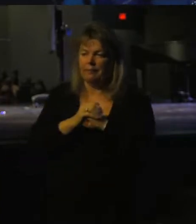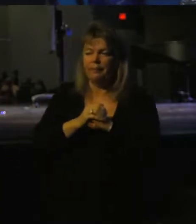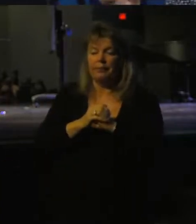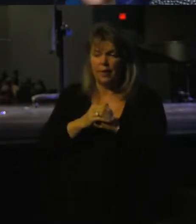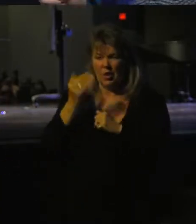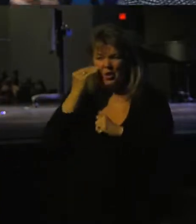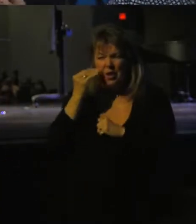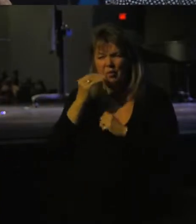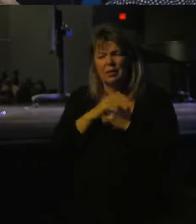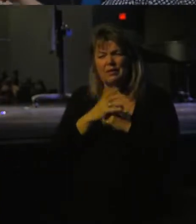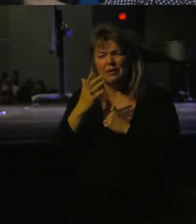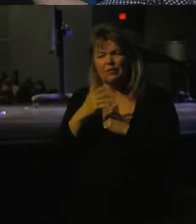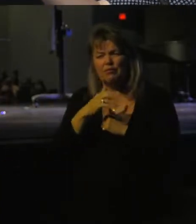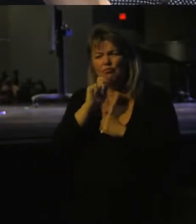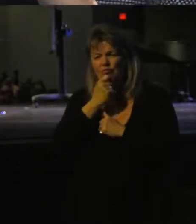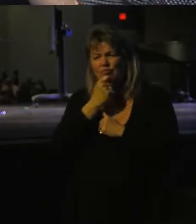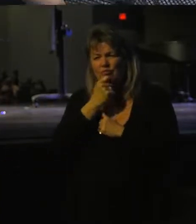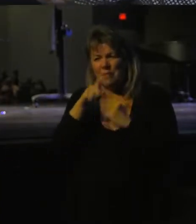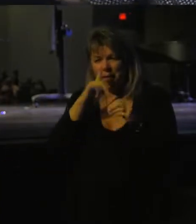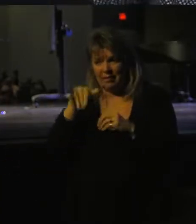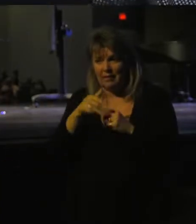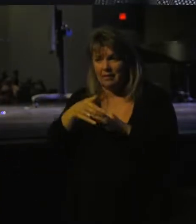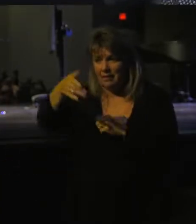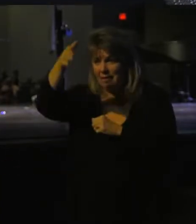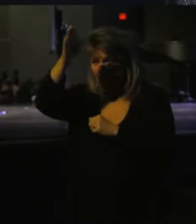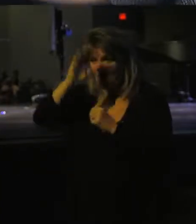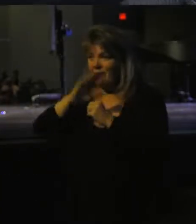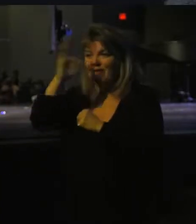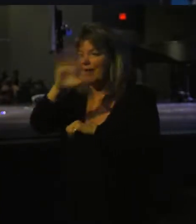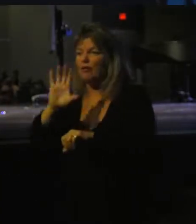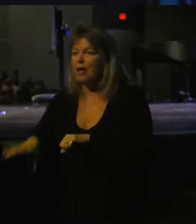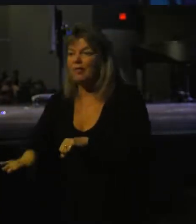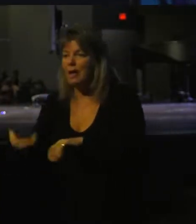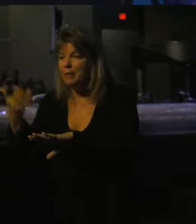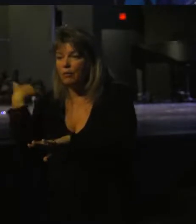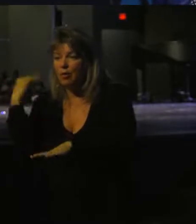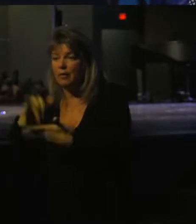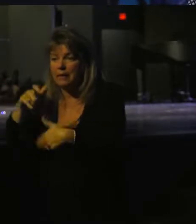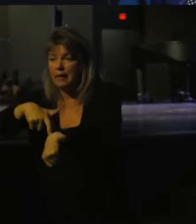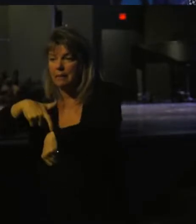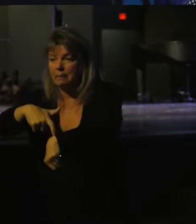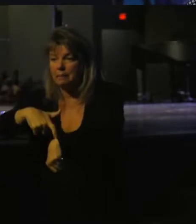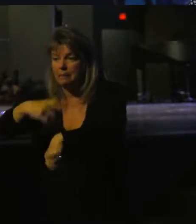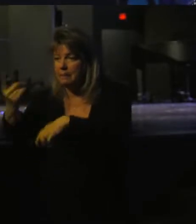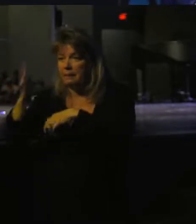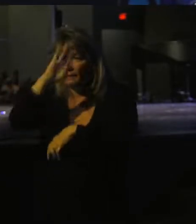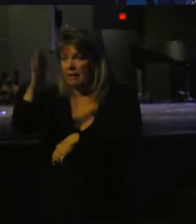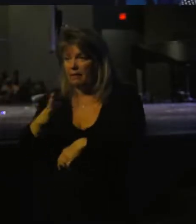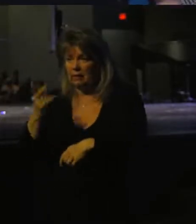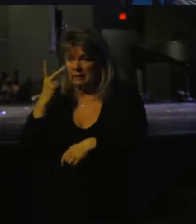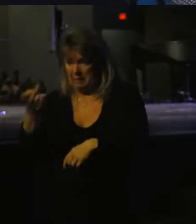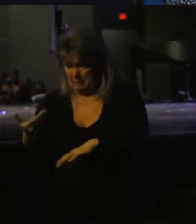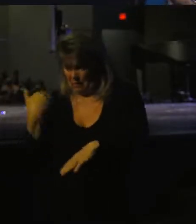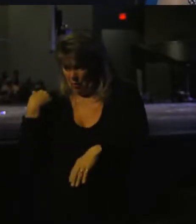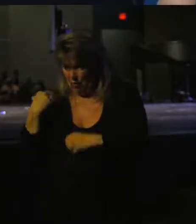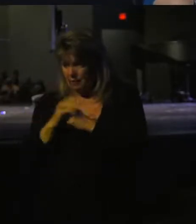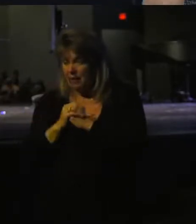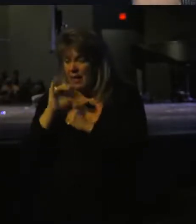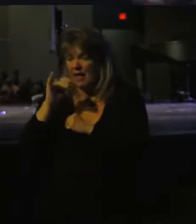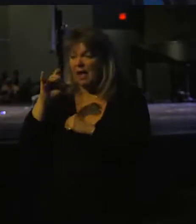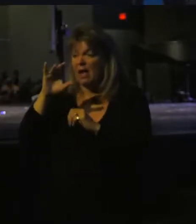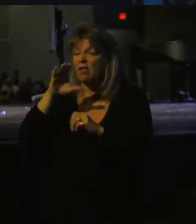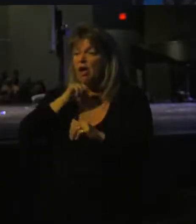And you know what's so cool about this? God ain't even ever done that before at that point. At that point in Old Testament,